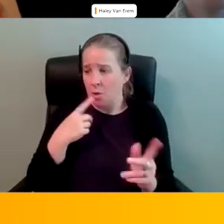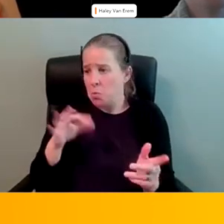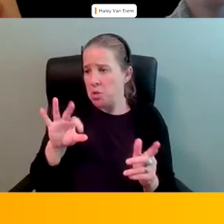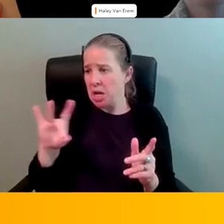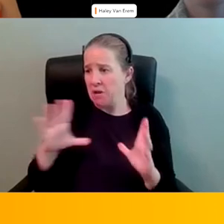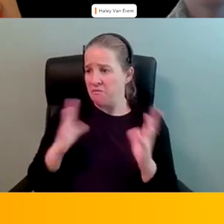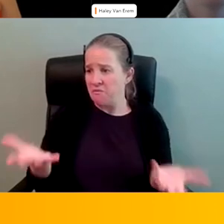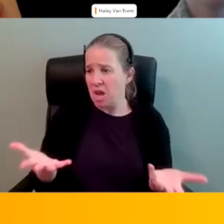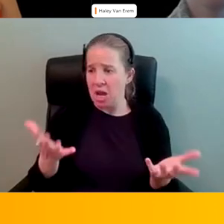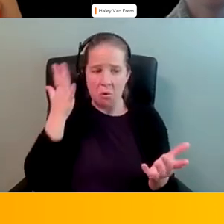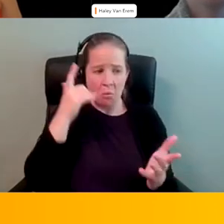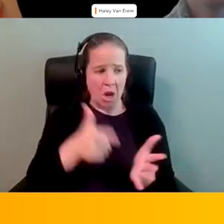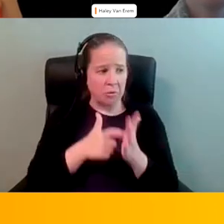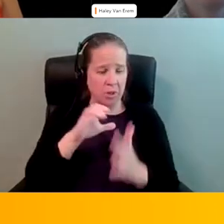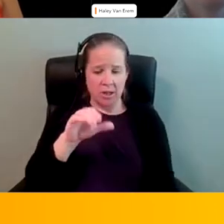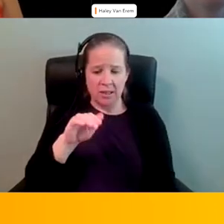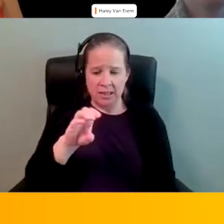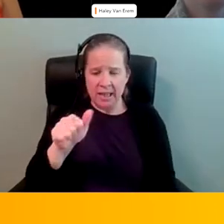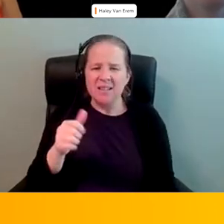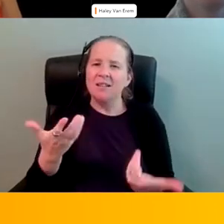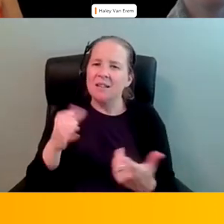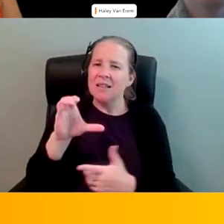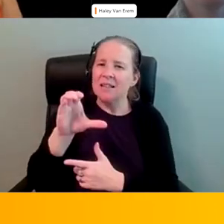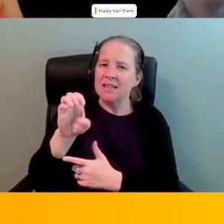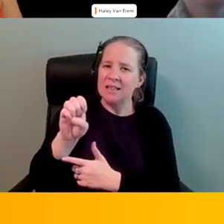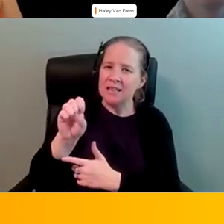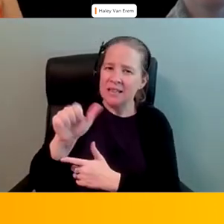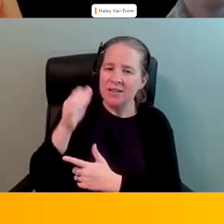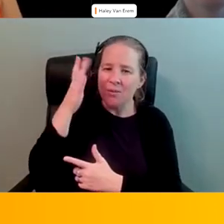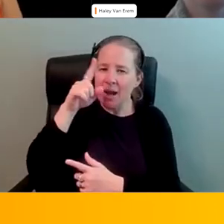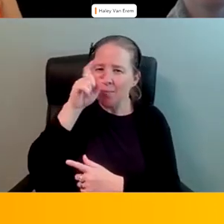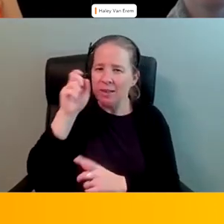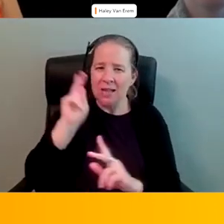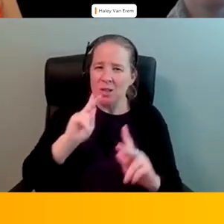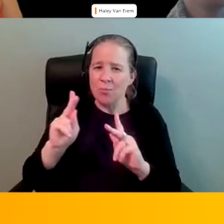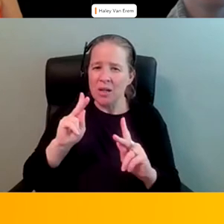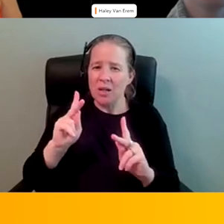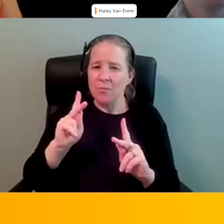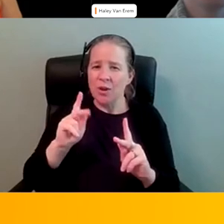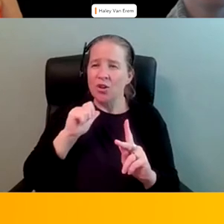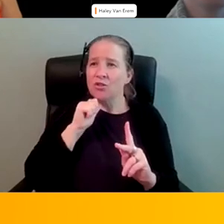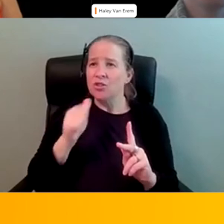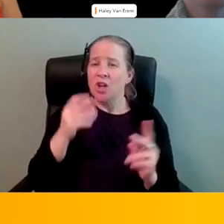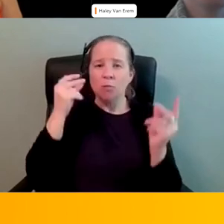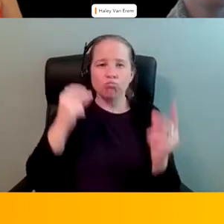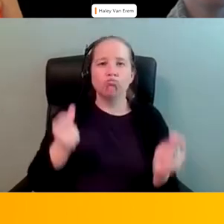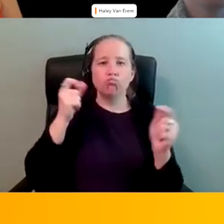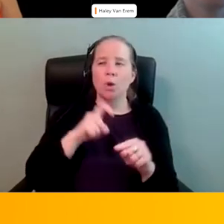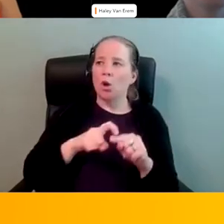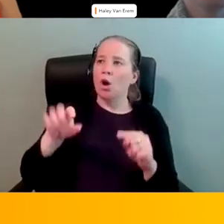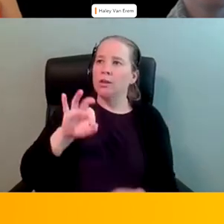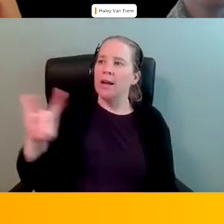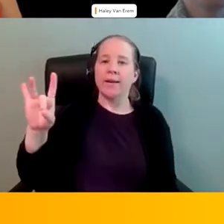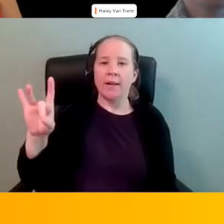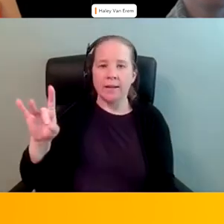why do we need sessa and we need sessa is because people are not going to be programmed to be like i'm going to go 988 now there's